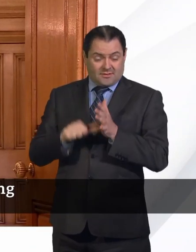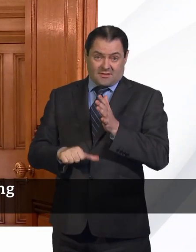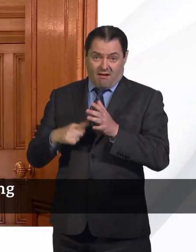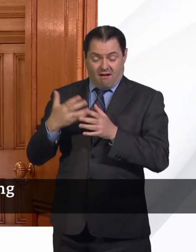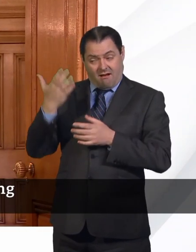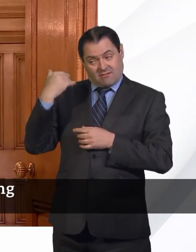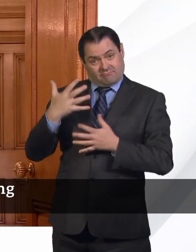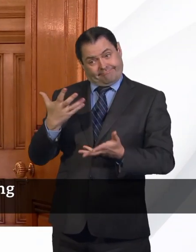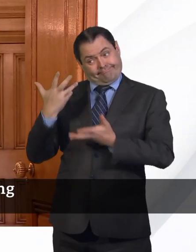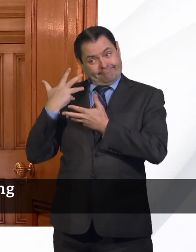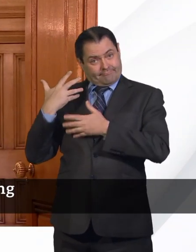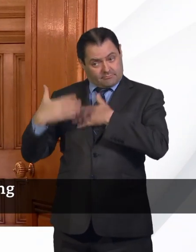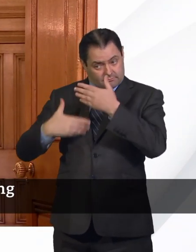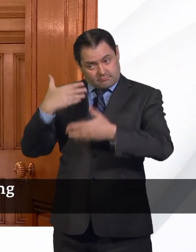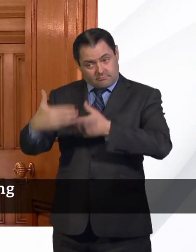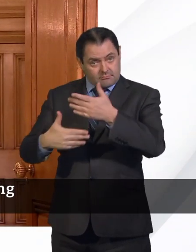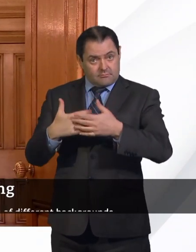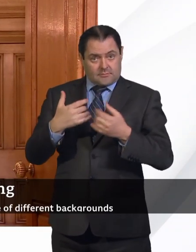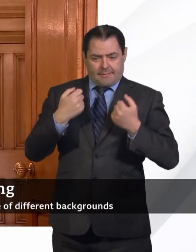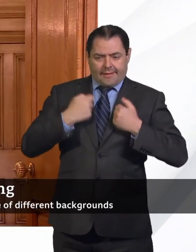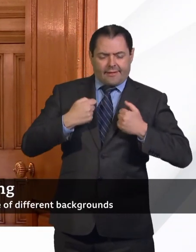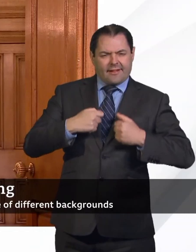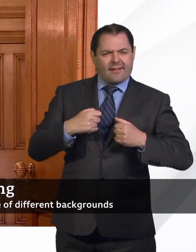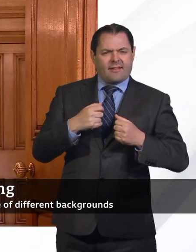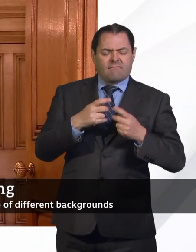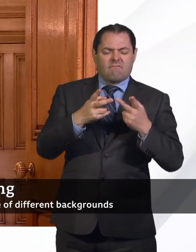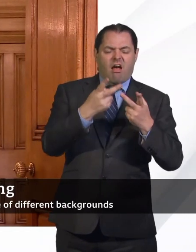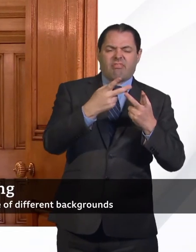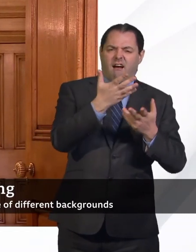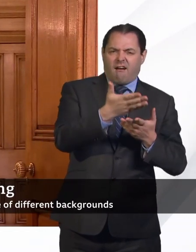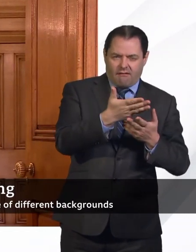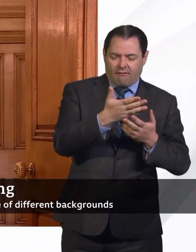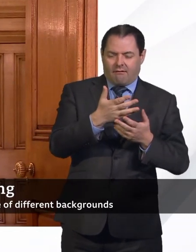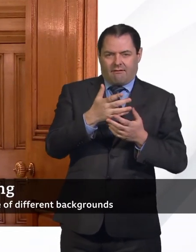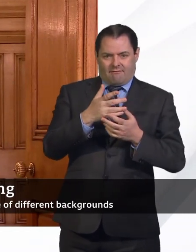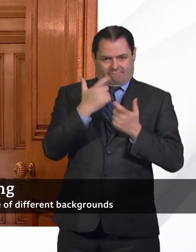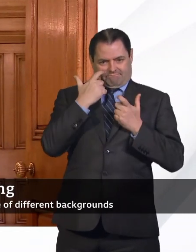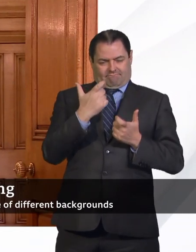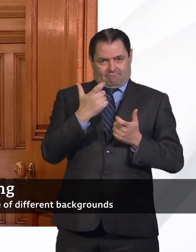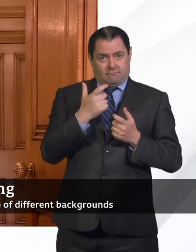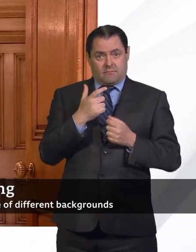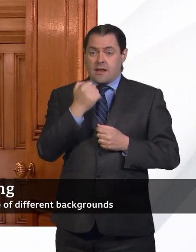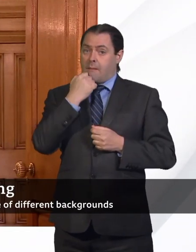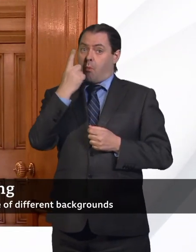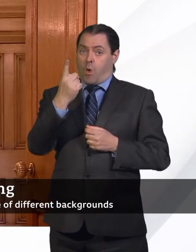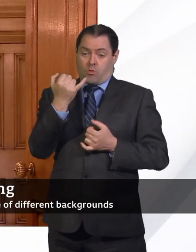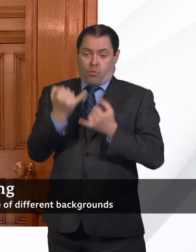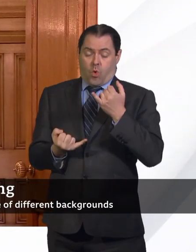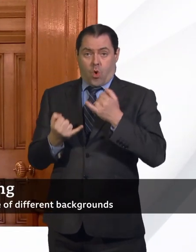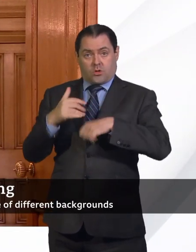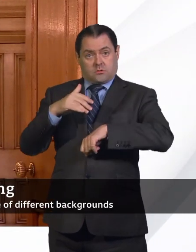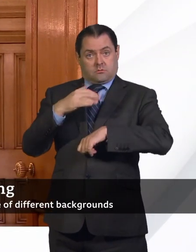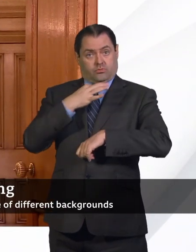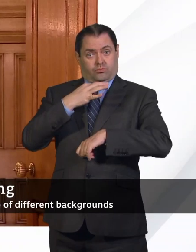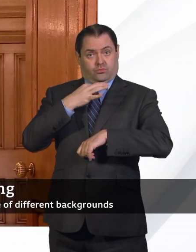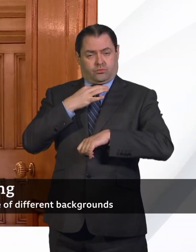those who either have a medical condition. And as the PHE report says, age is the number one risk